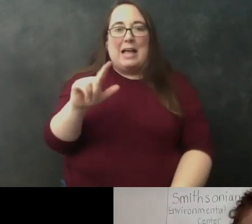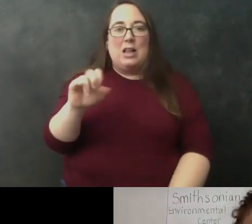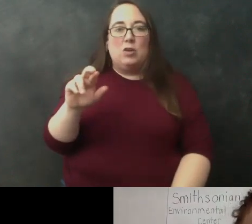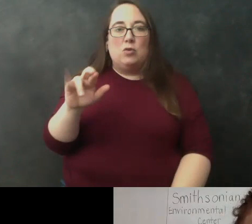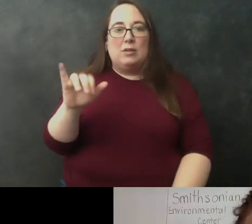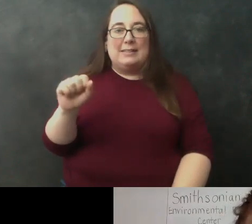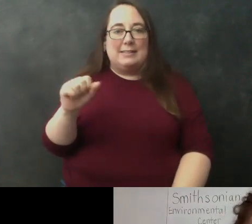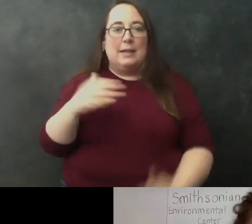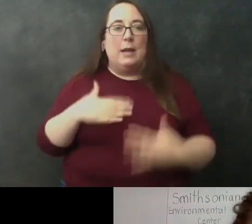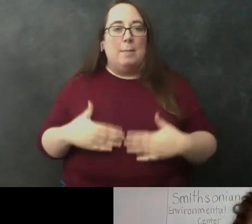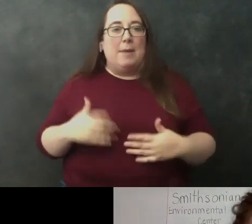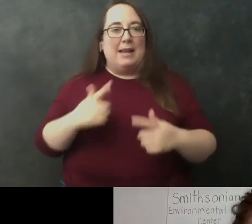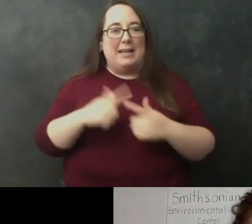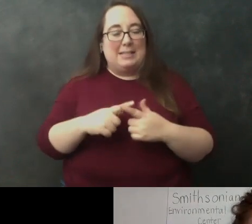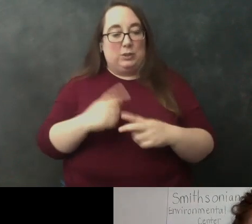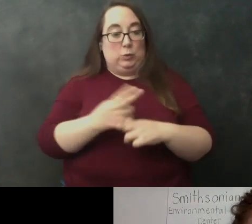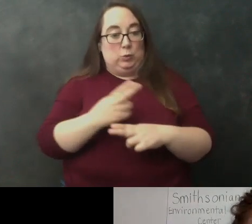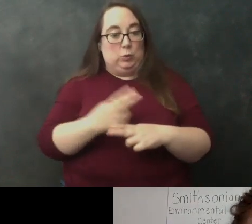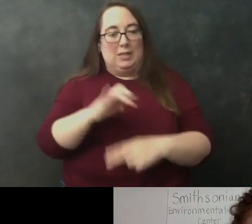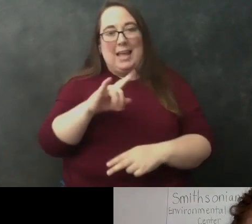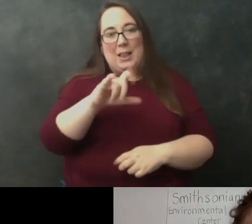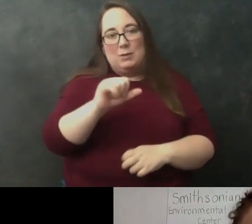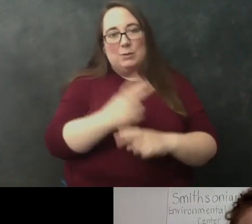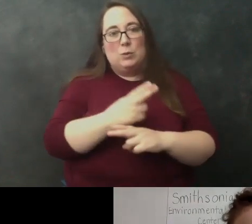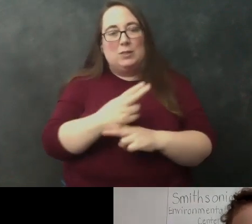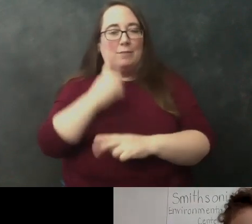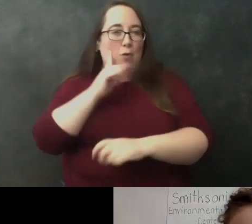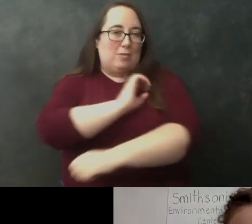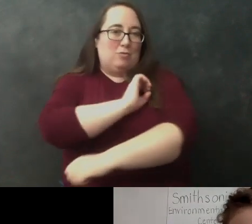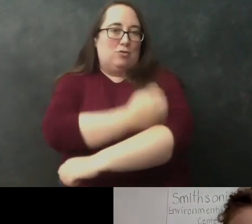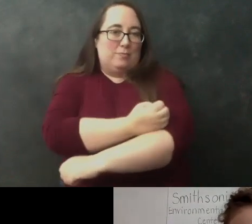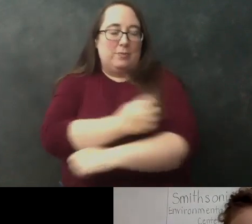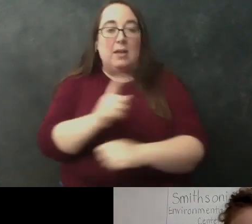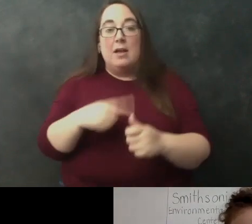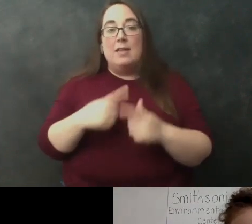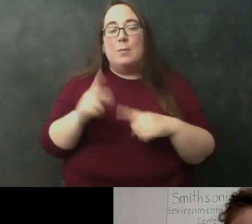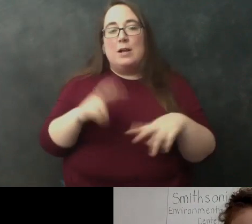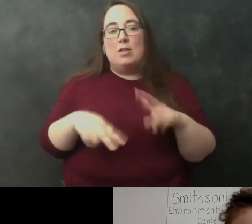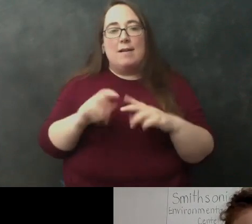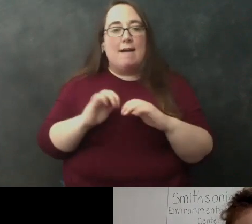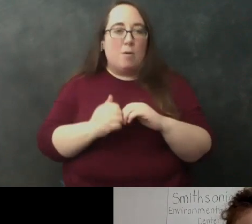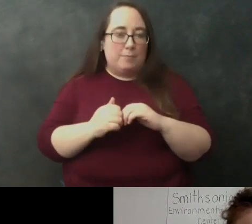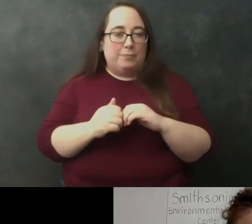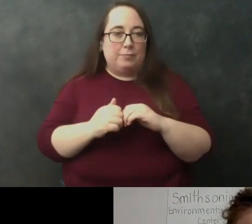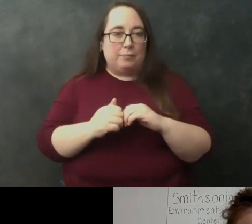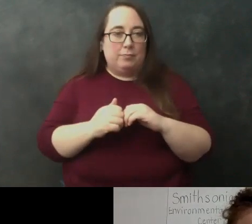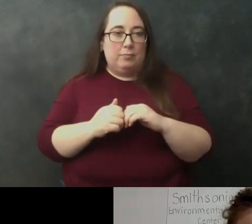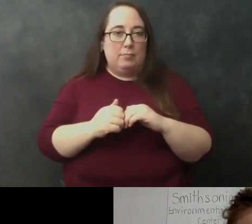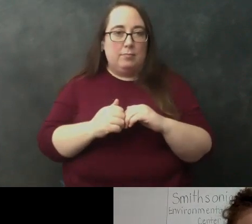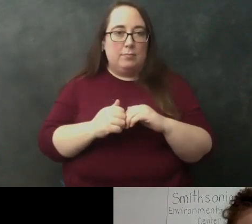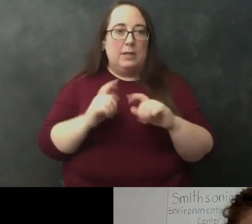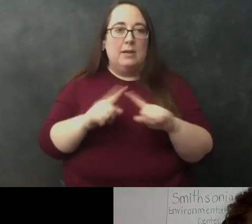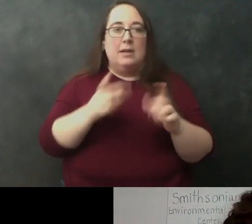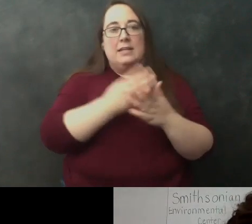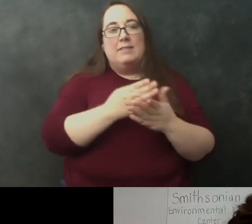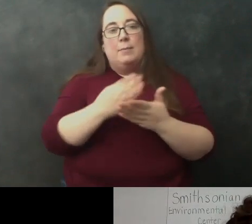has to burn calories and we use that as energy um we can look at how that um different different components of